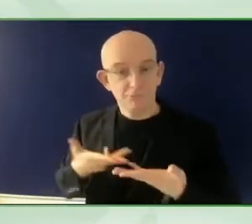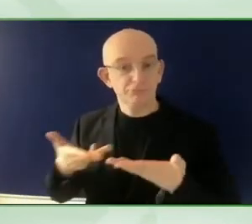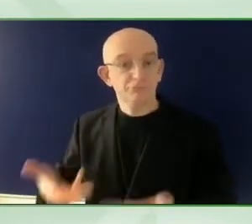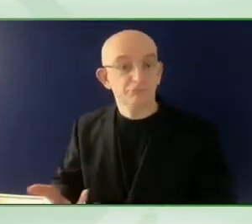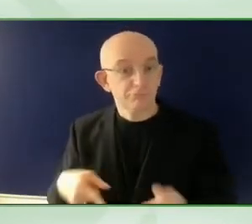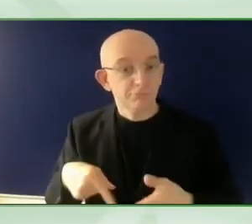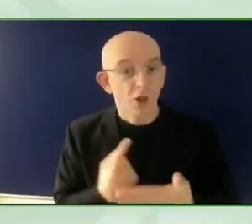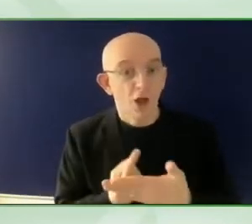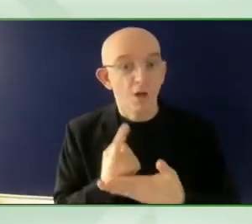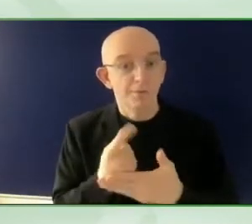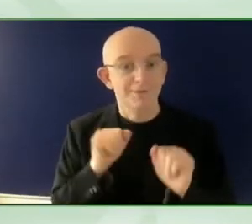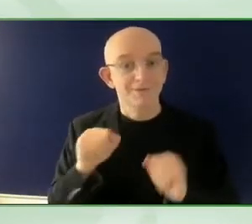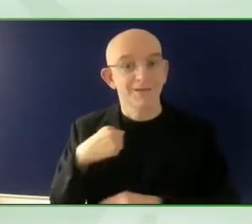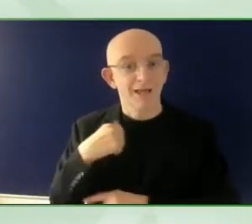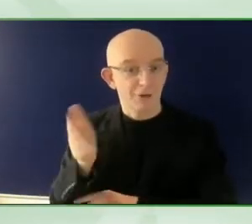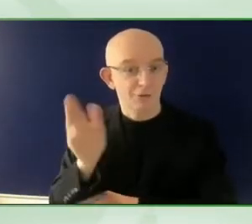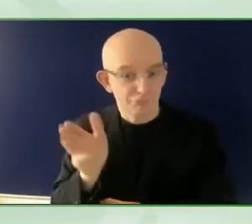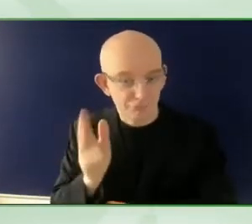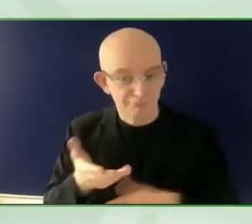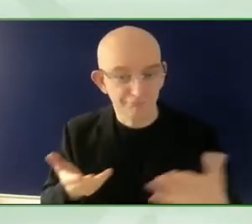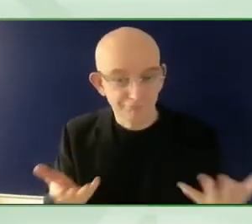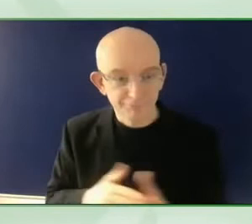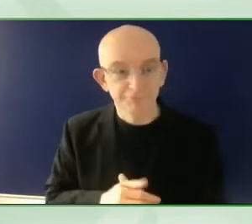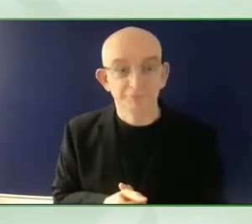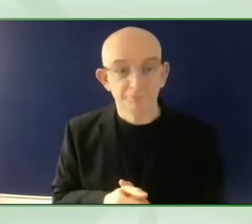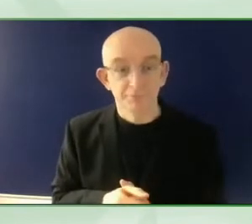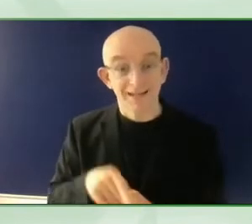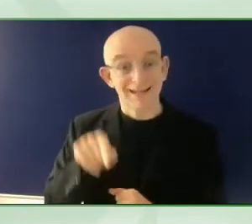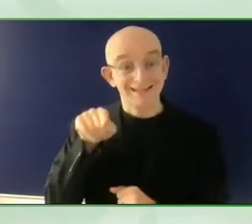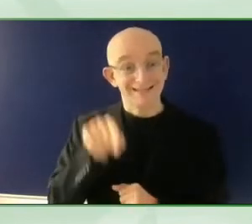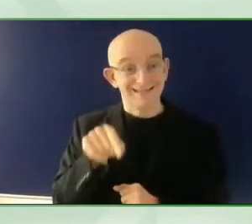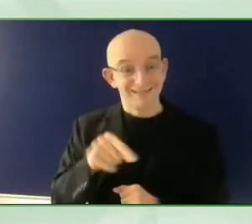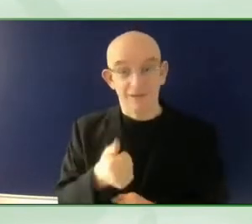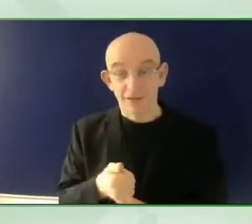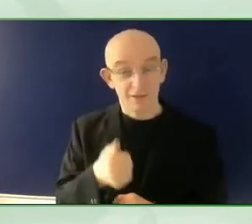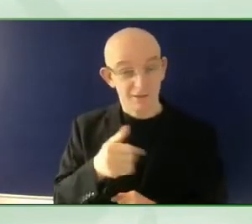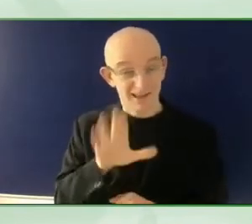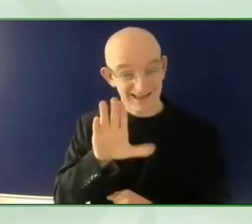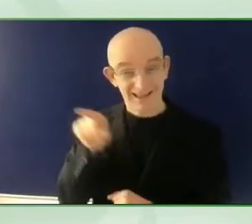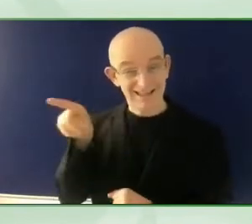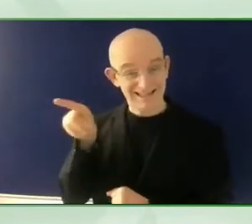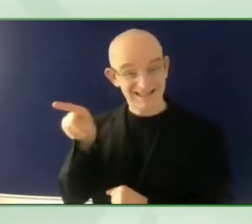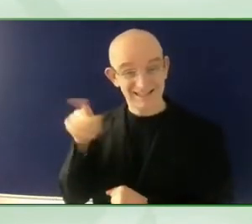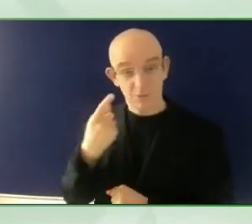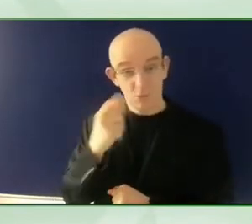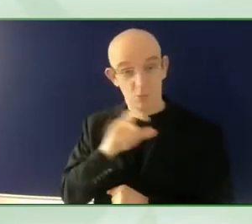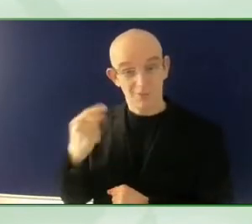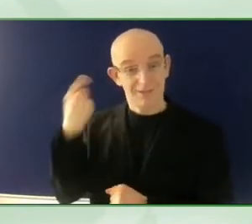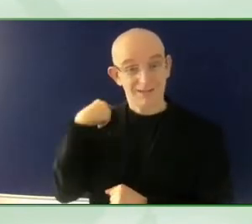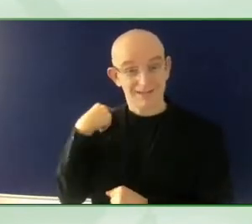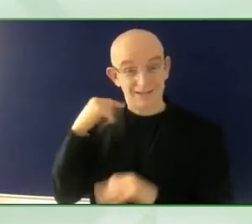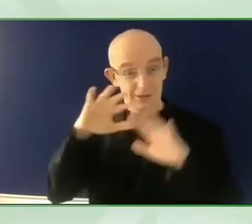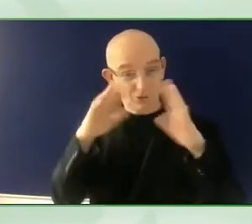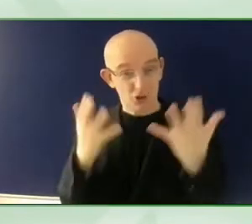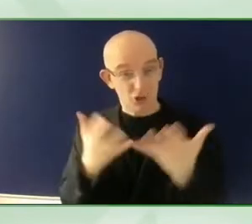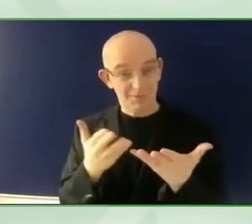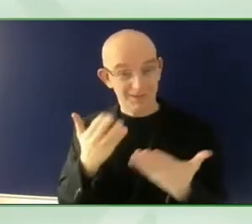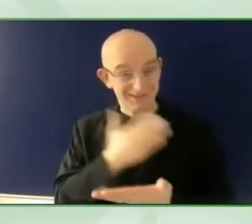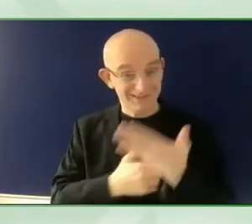this audience, but even more important to kind of start analyzing what the GDS 2022